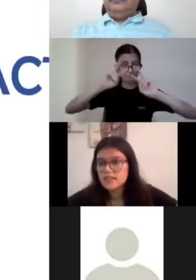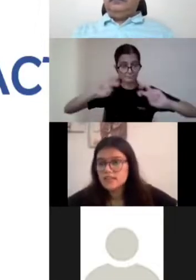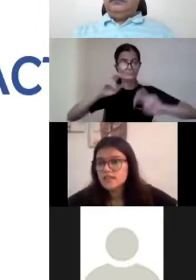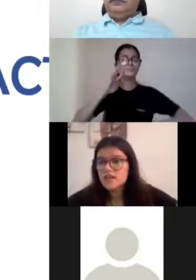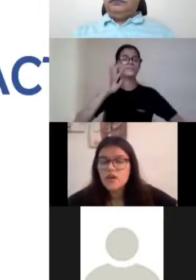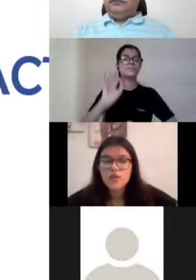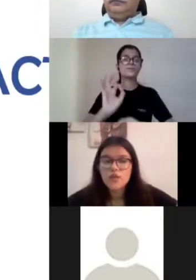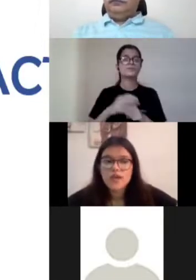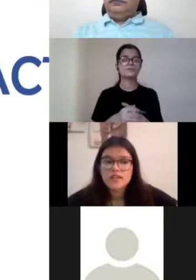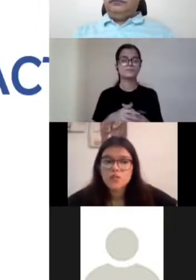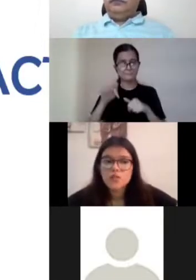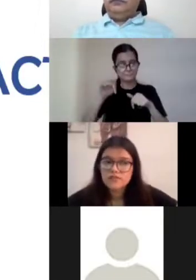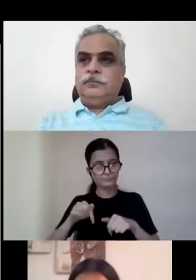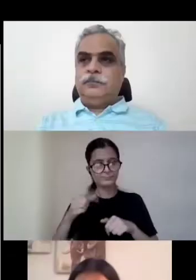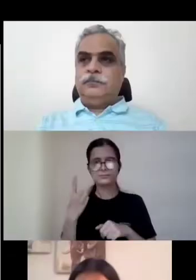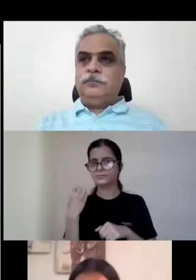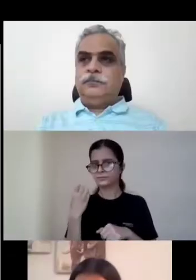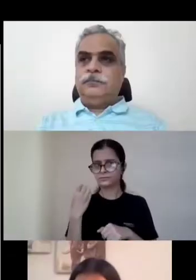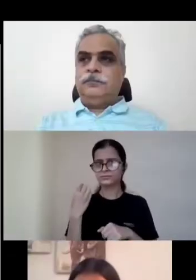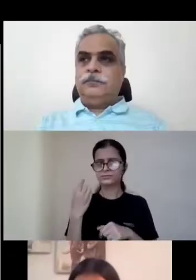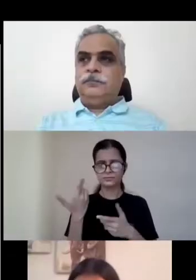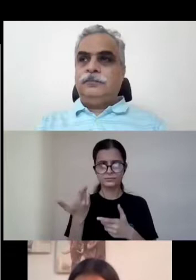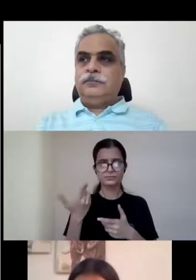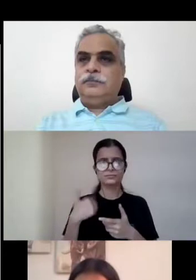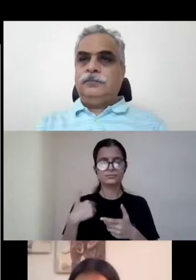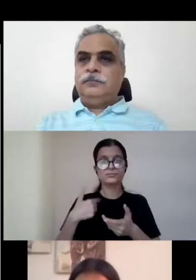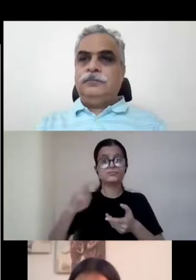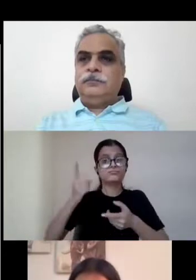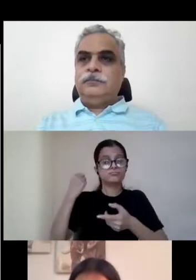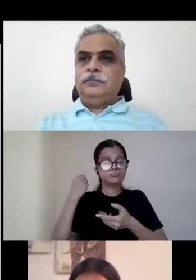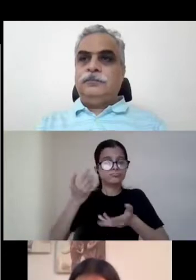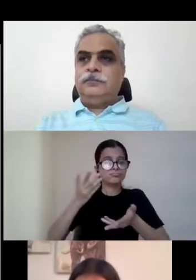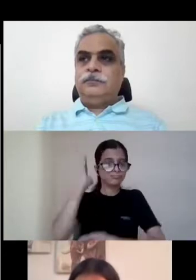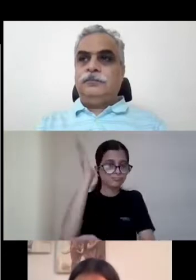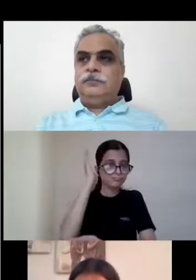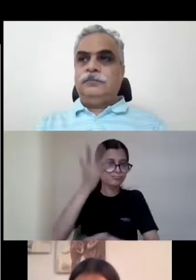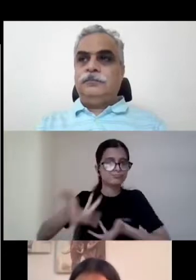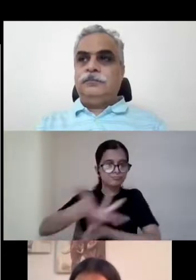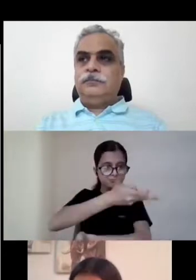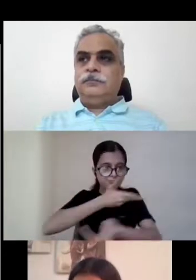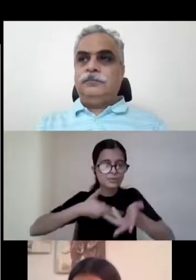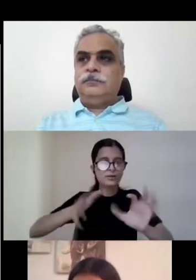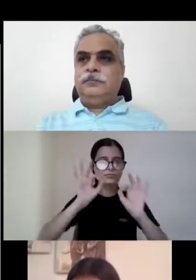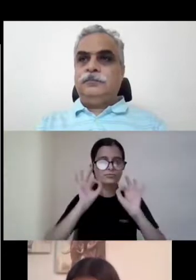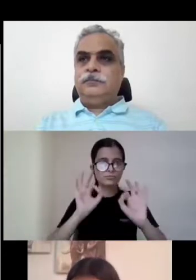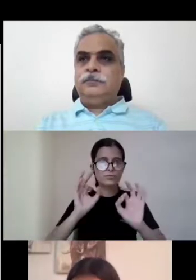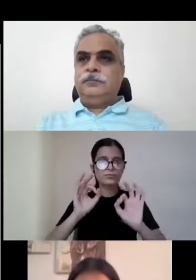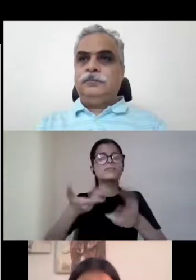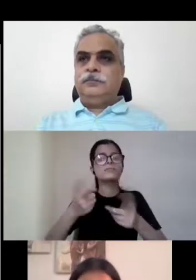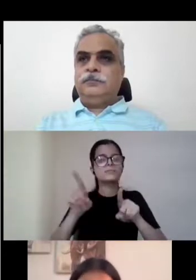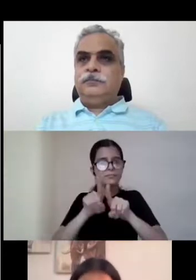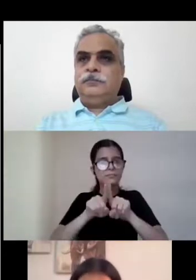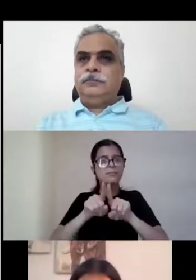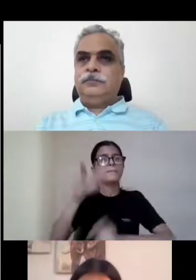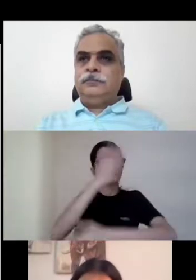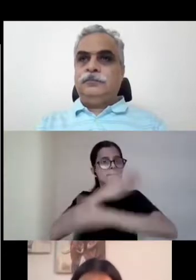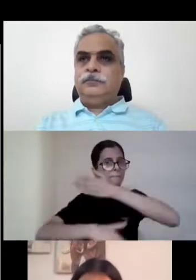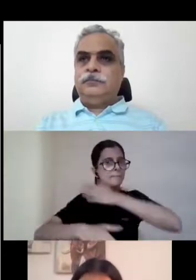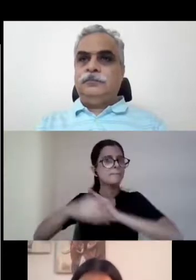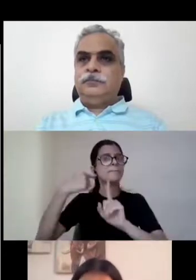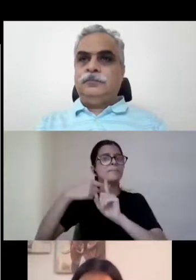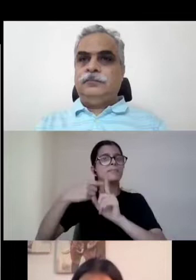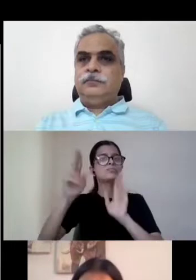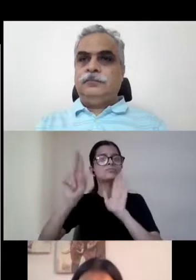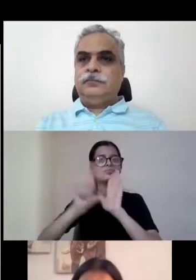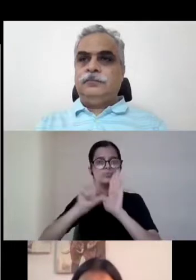Yesterday we had a wonderful and engaging session on the close connection between disability and law and why is there